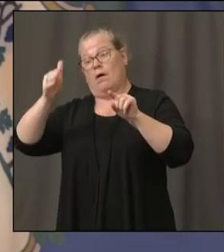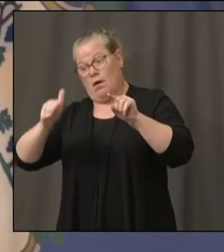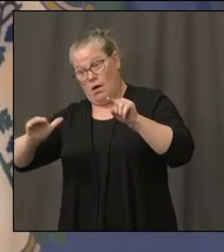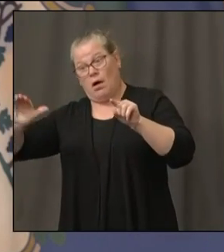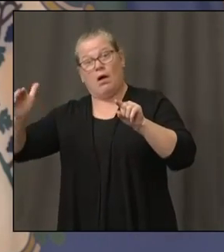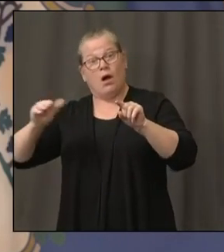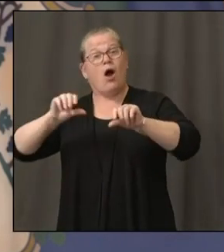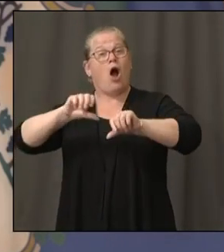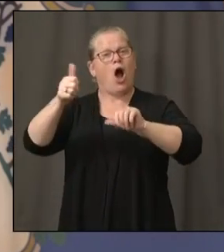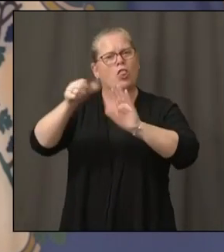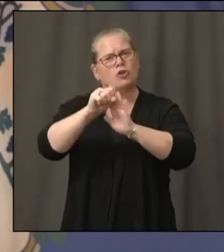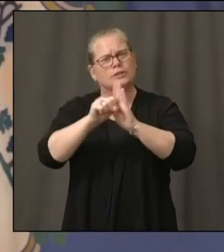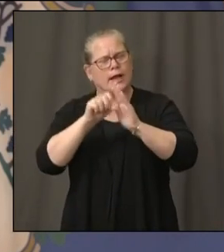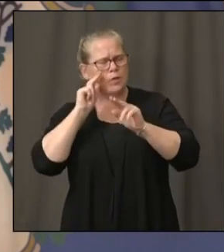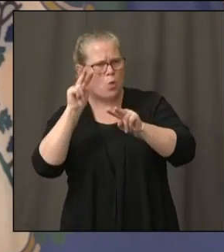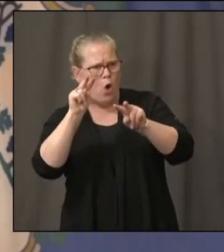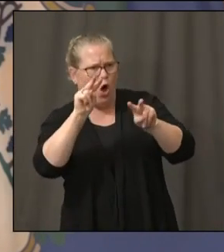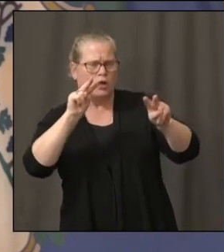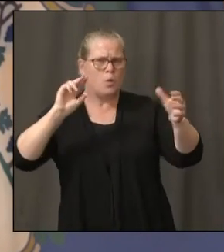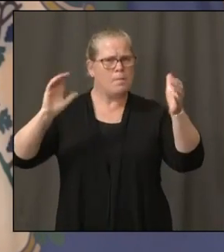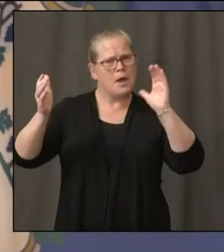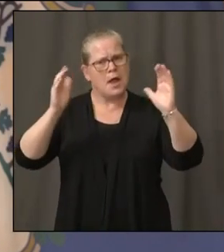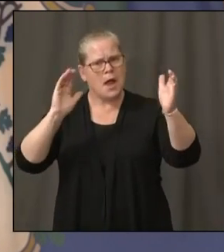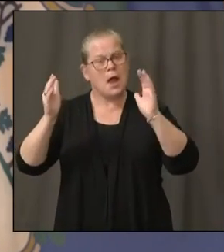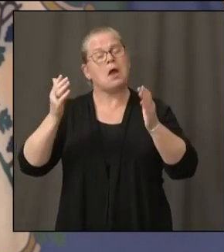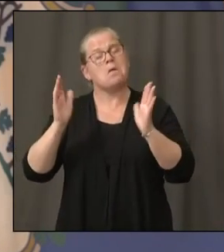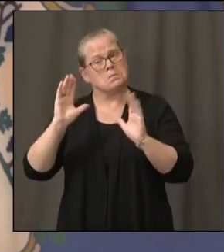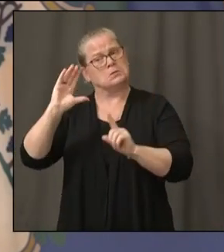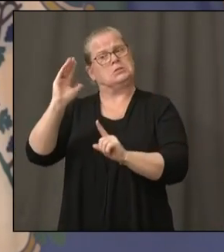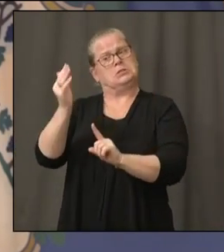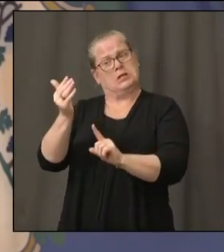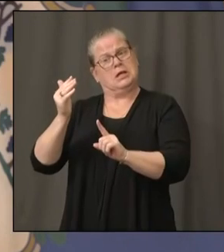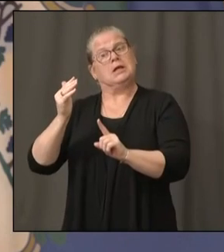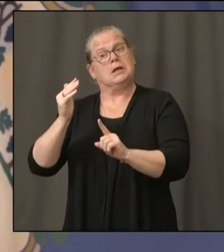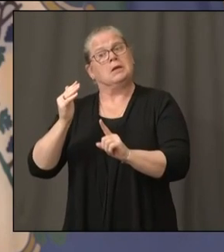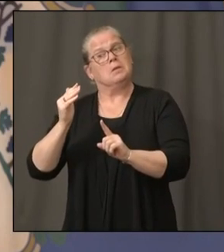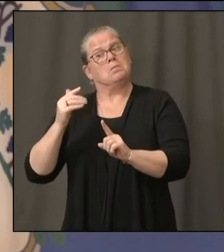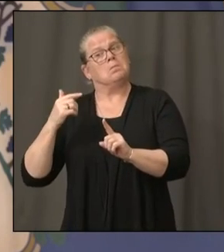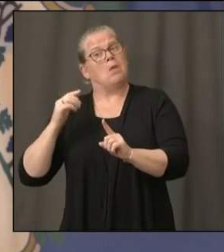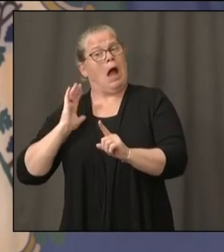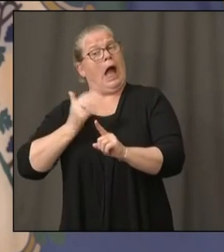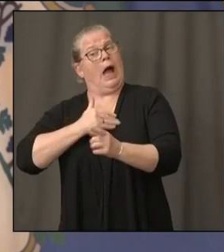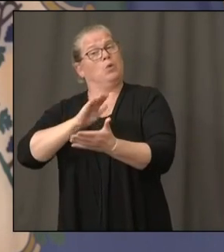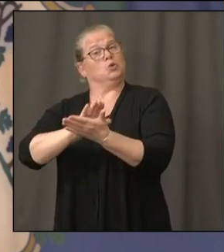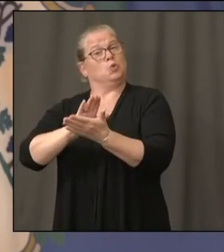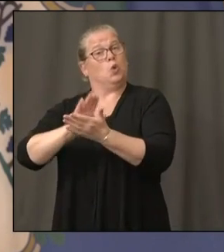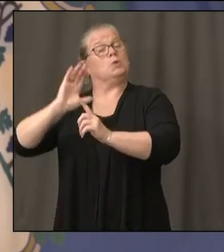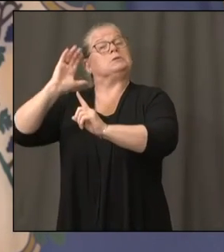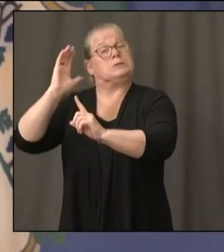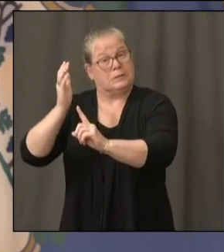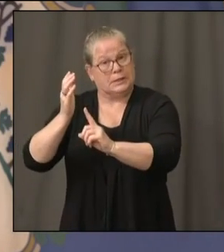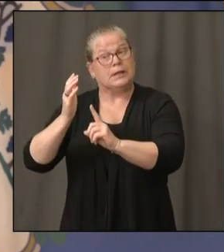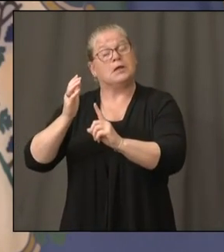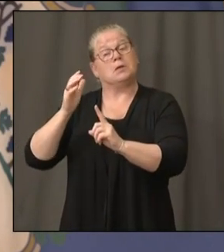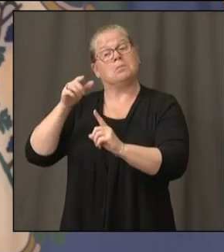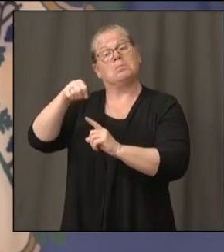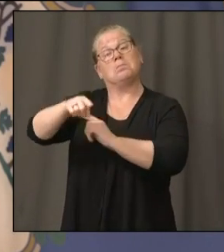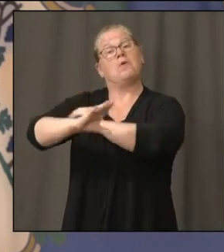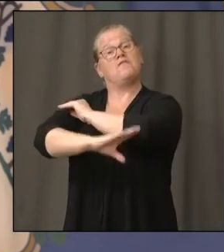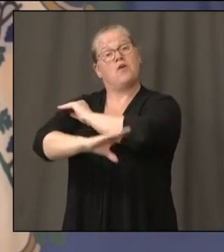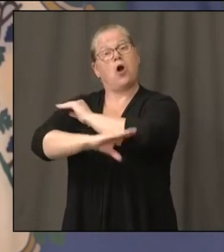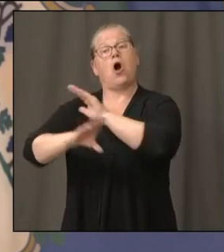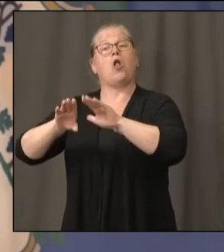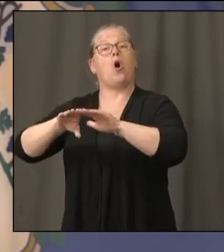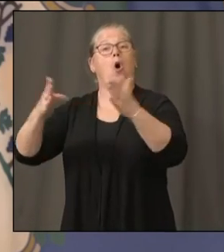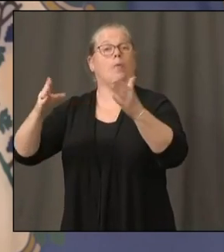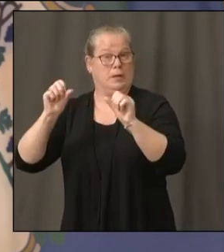open our schools online, on time, I should say. And most of the kids going back into the classroom, those